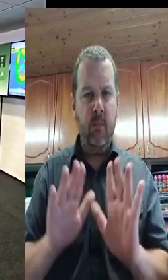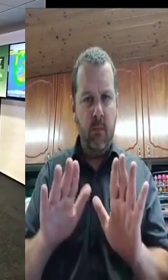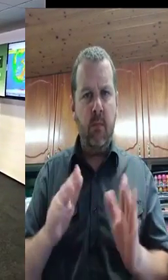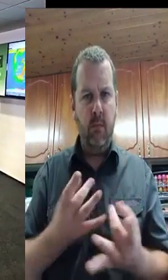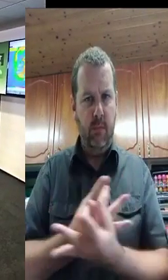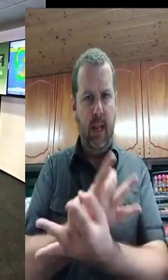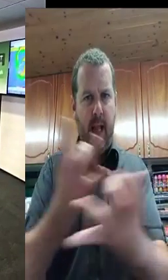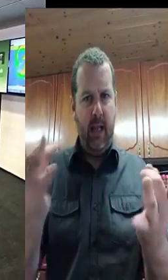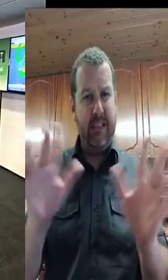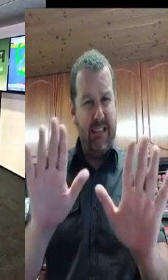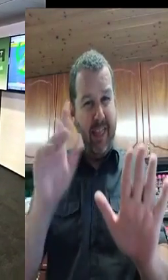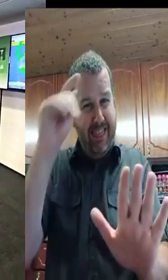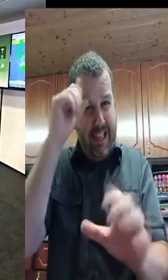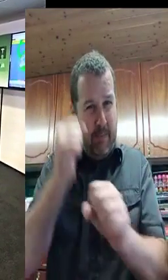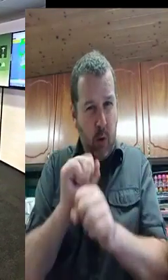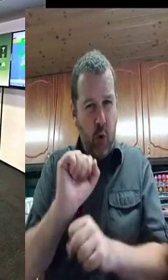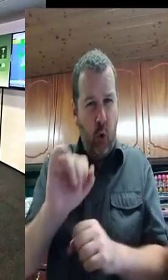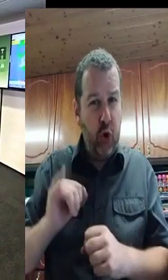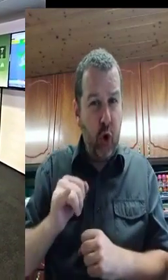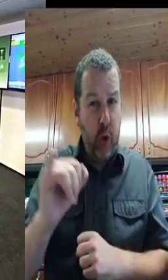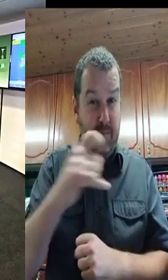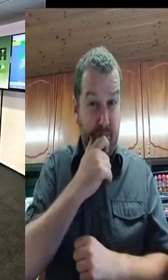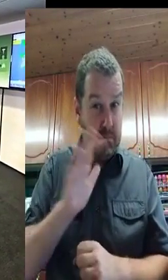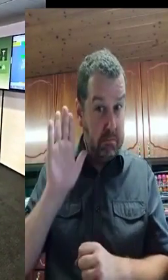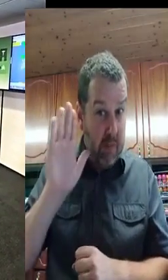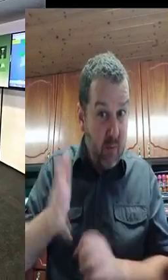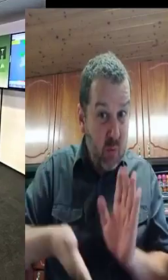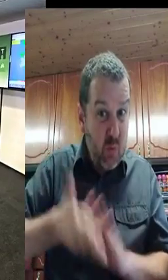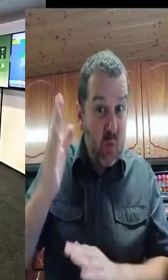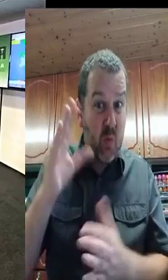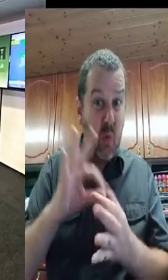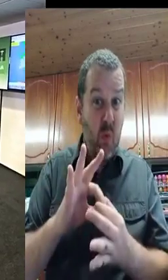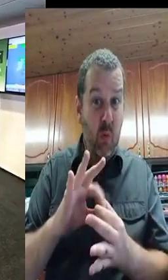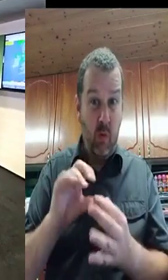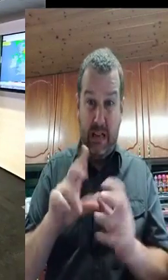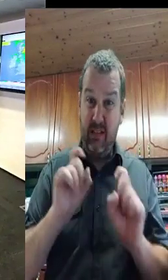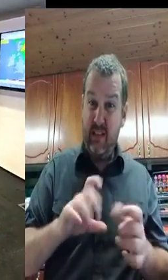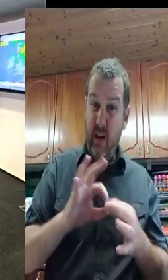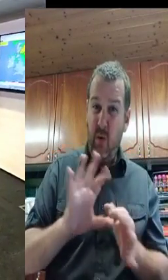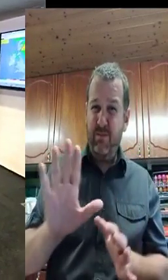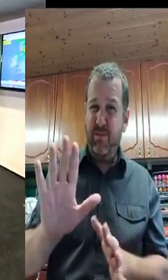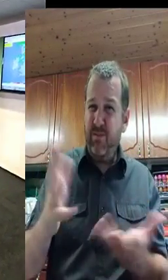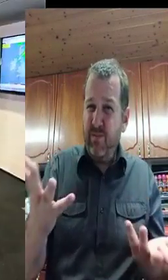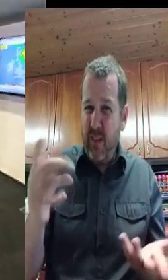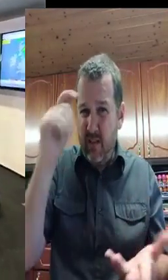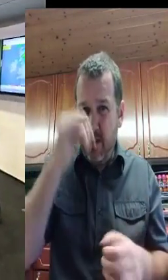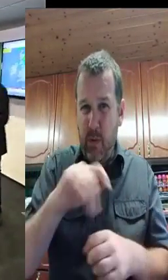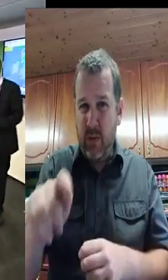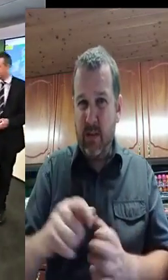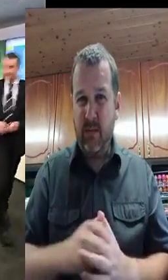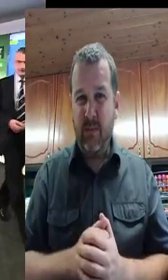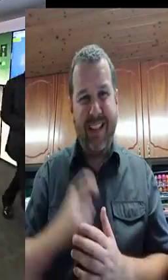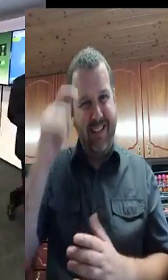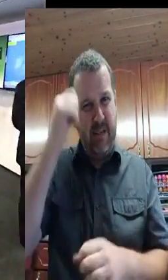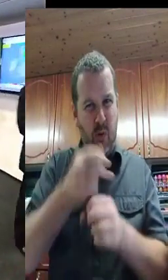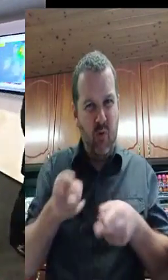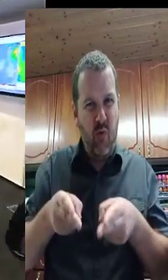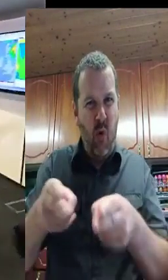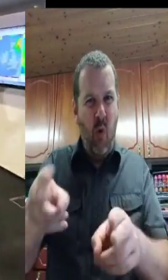And the message I'm going send there is to remember to stay dry, stay high and stay away from the coast. Thank you. Okay.